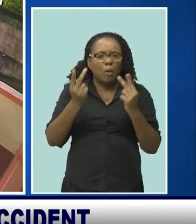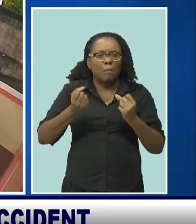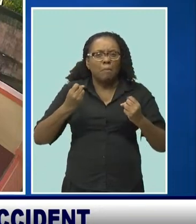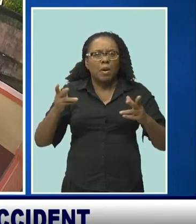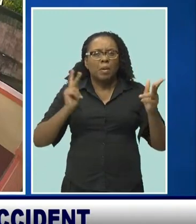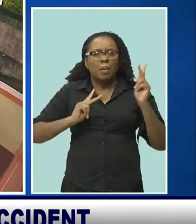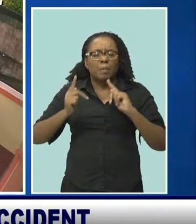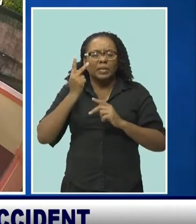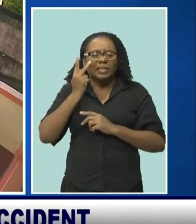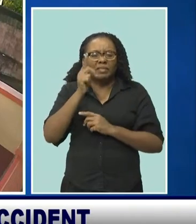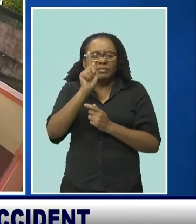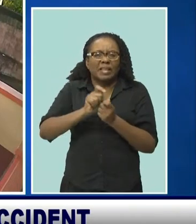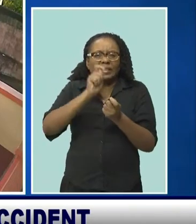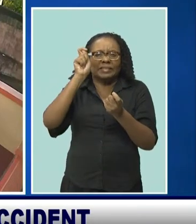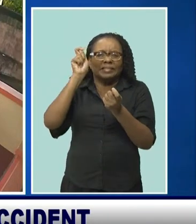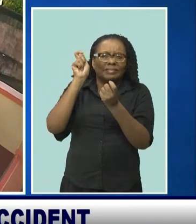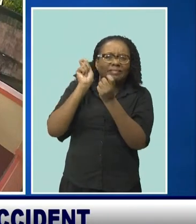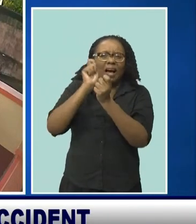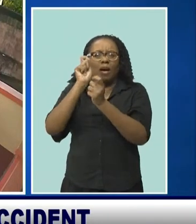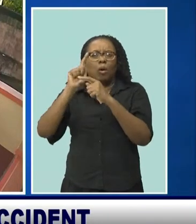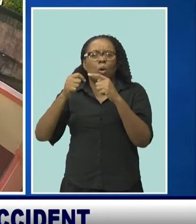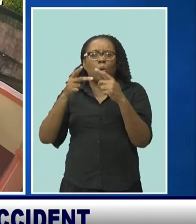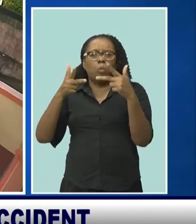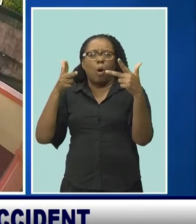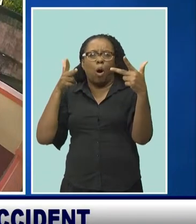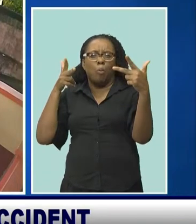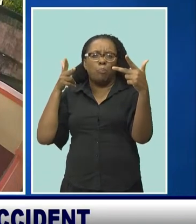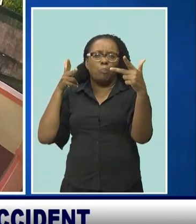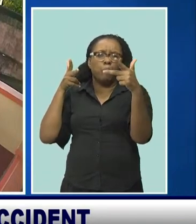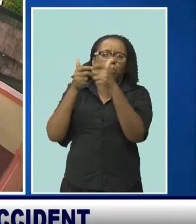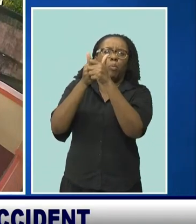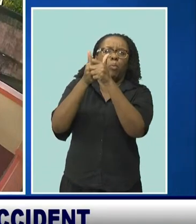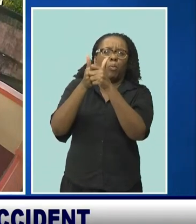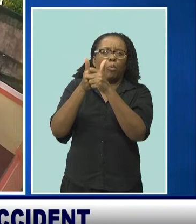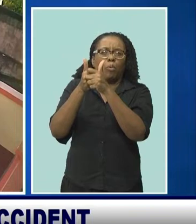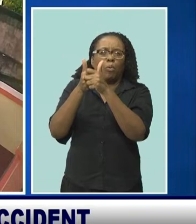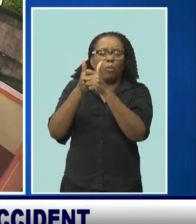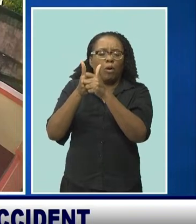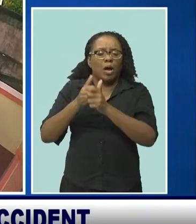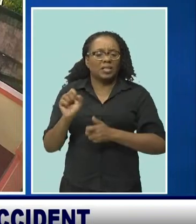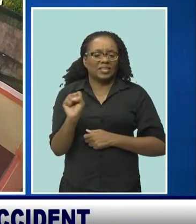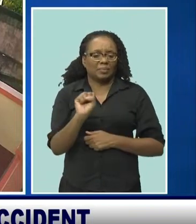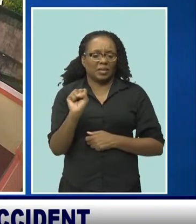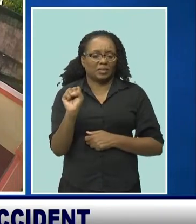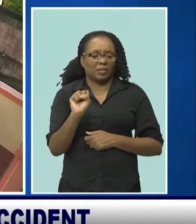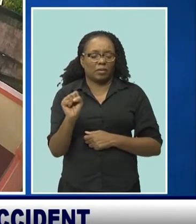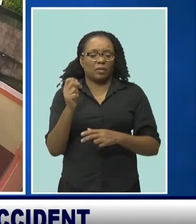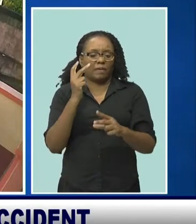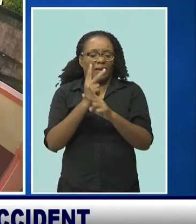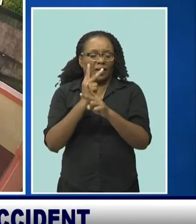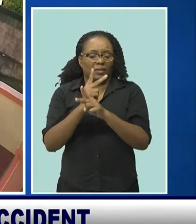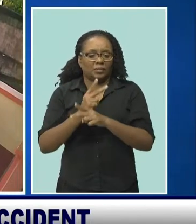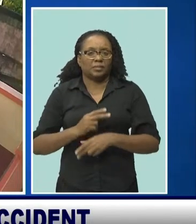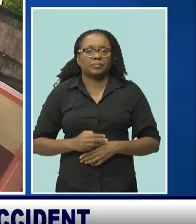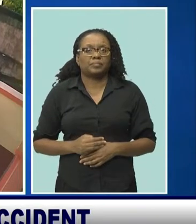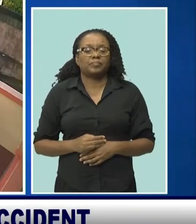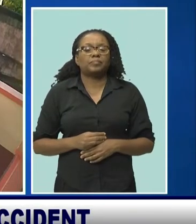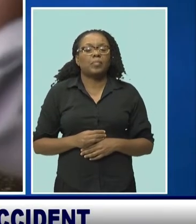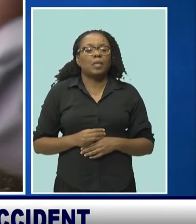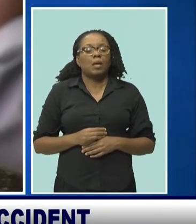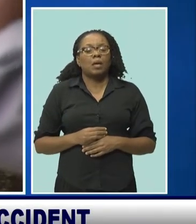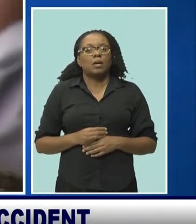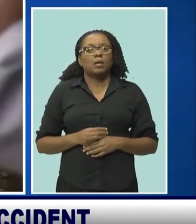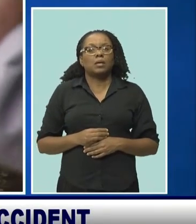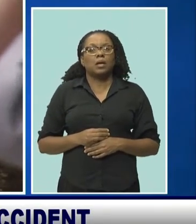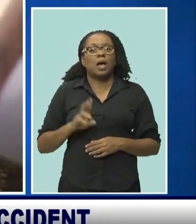the exact moment these two minibuses servicing the Spikestown route collided. Traffic was diverted as police from the Northern